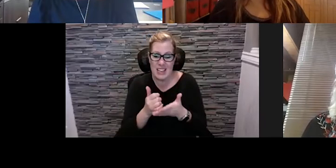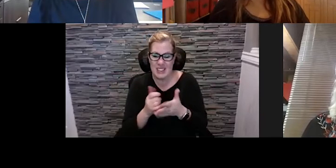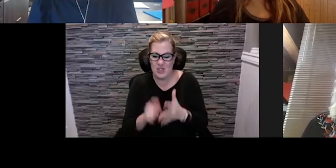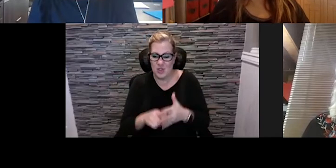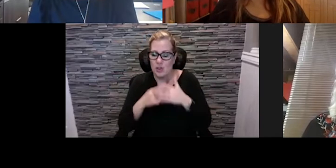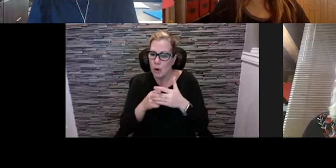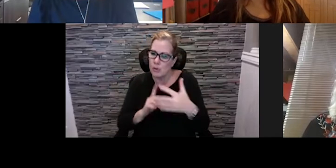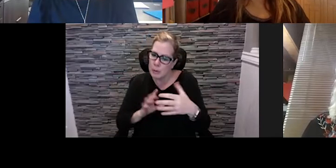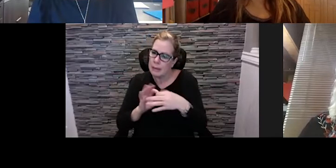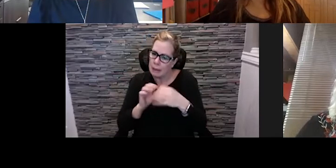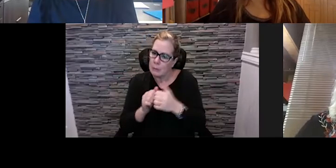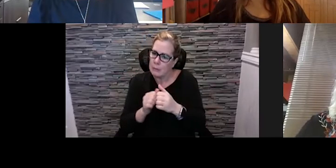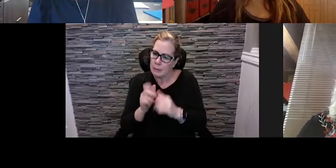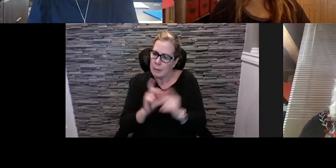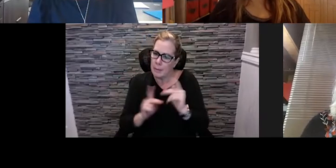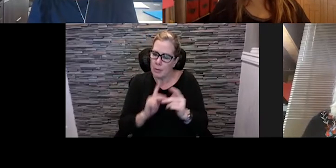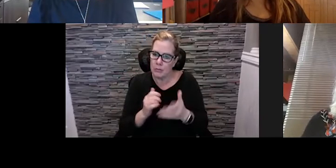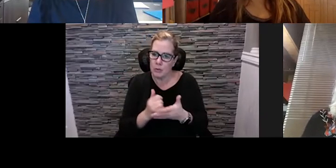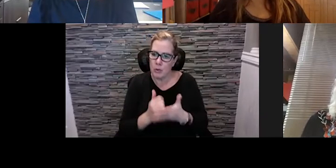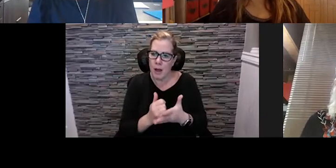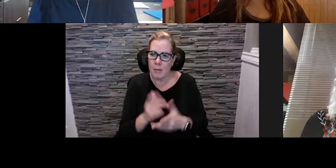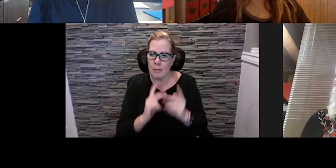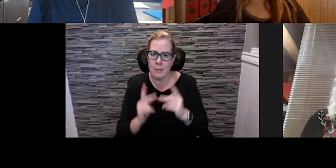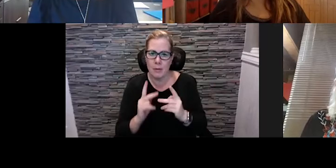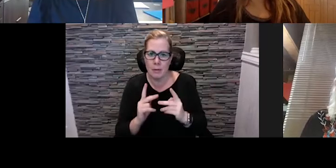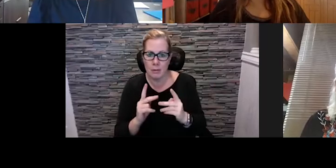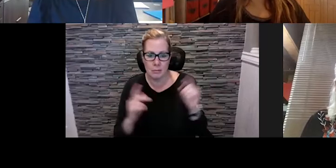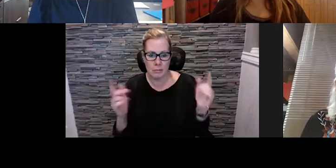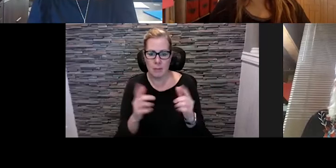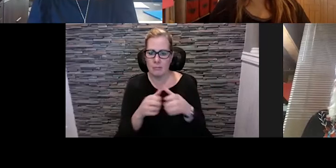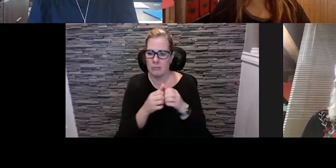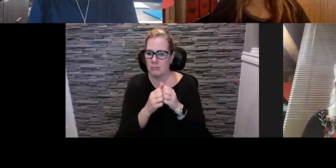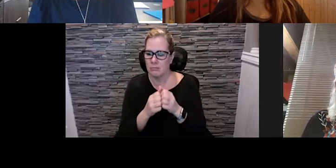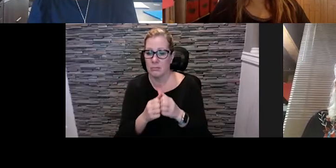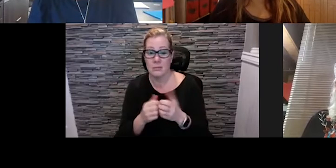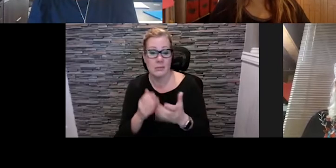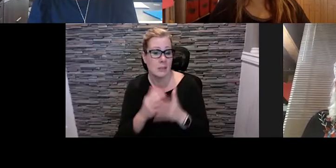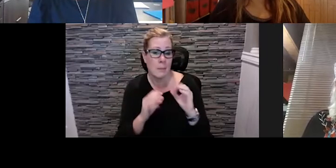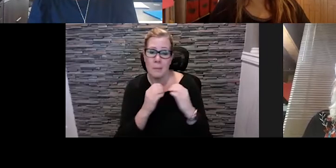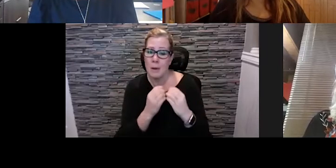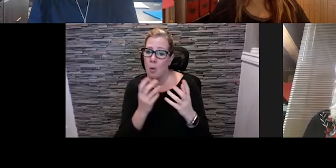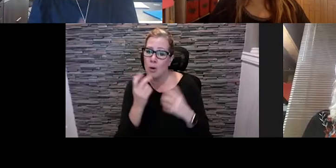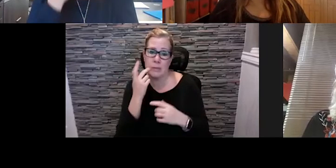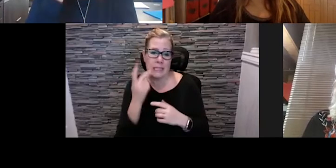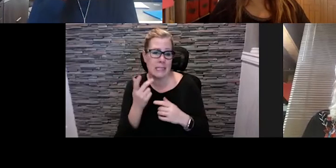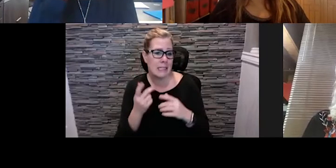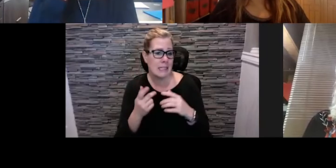organizers with like minded organizations who want to start to see things happening on a more regular basis.